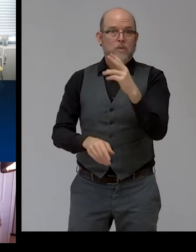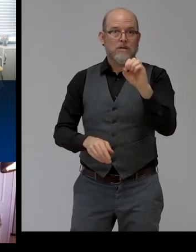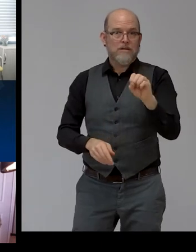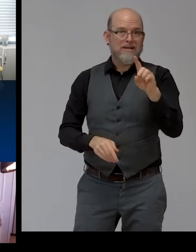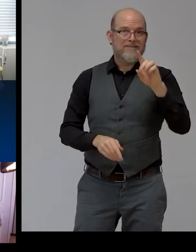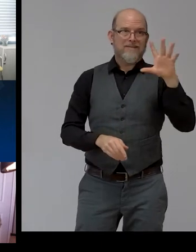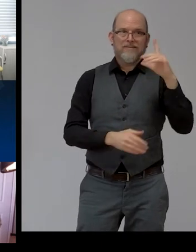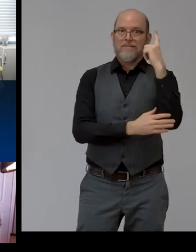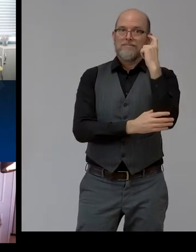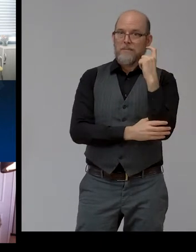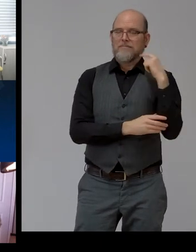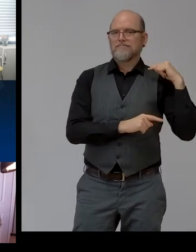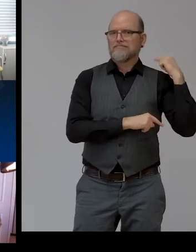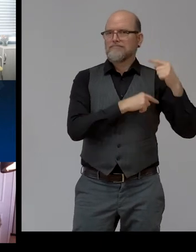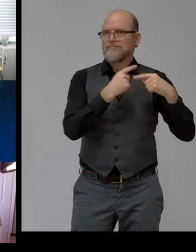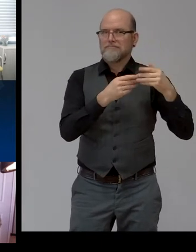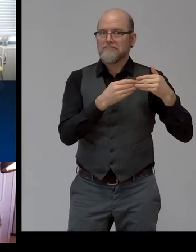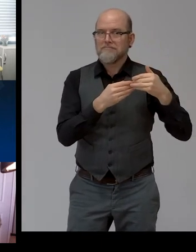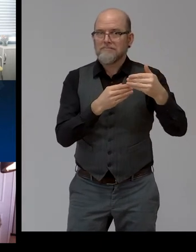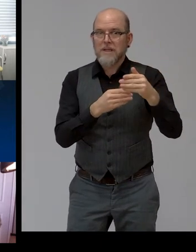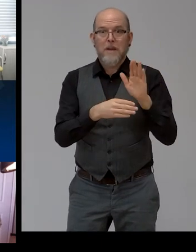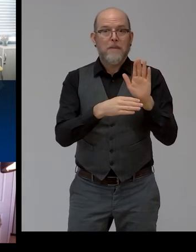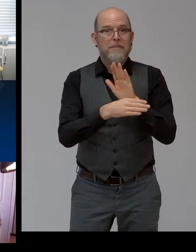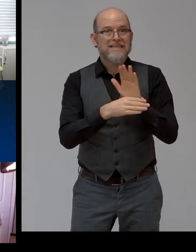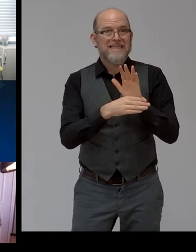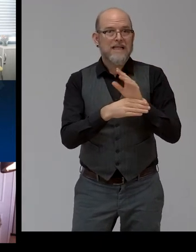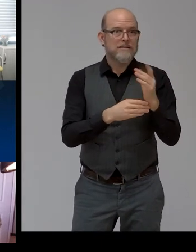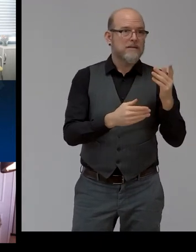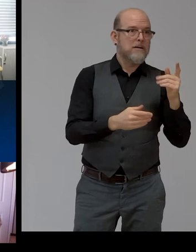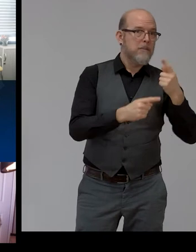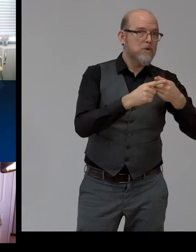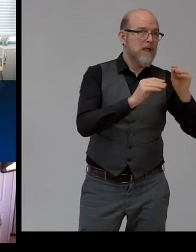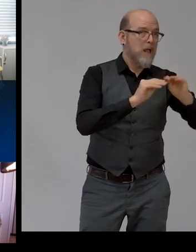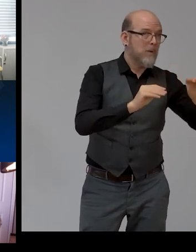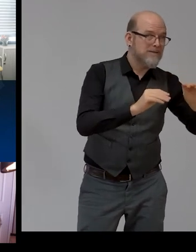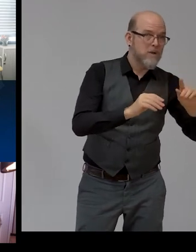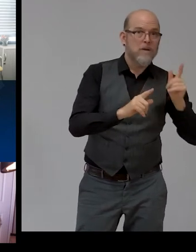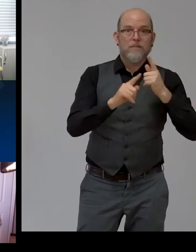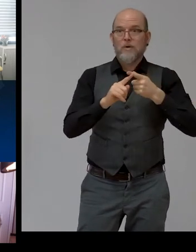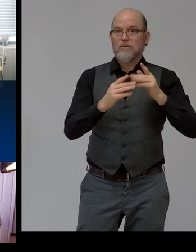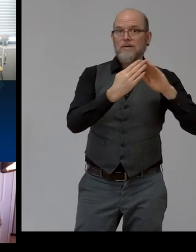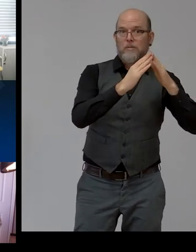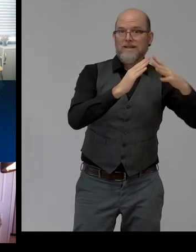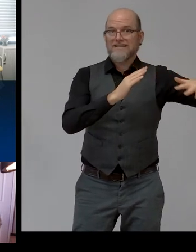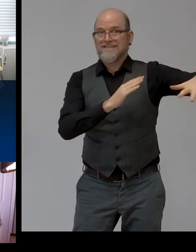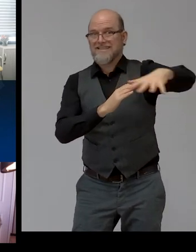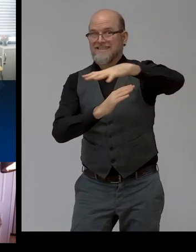has become a bridge between the business, educational institutions, trade unions, government and NGOs. And we are happy